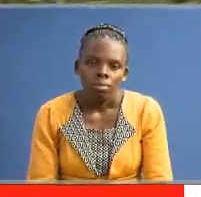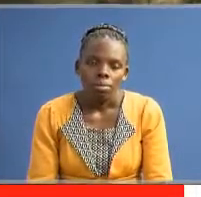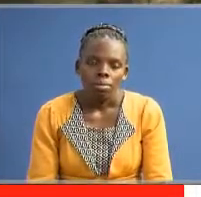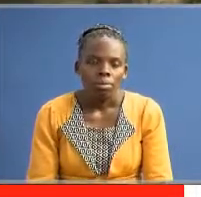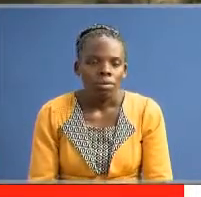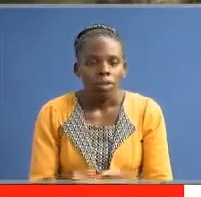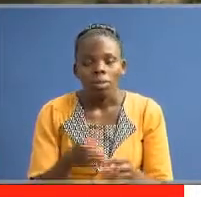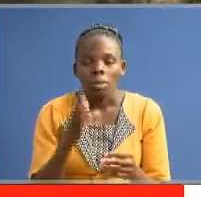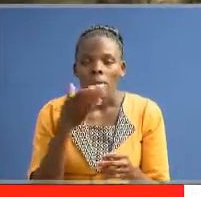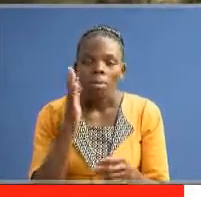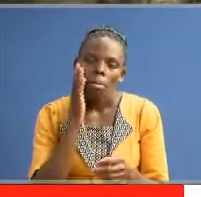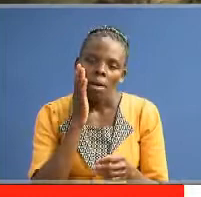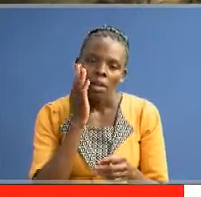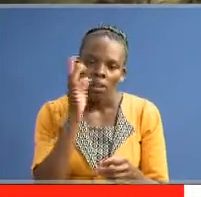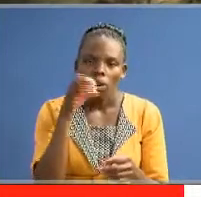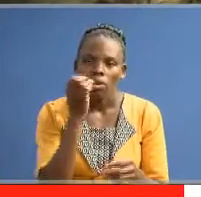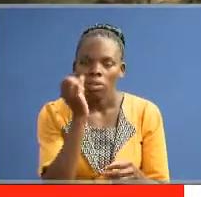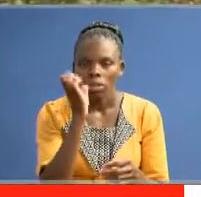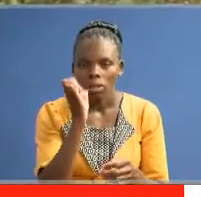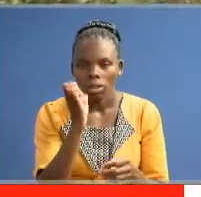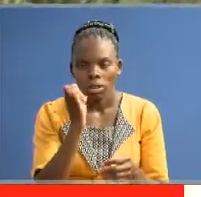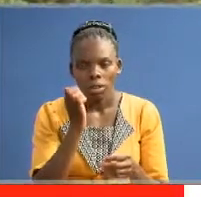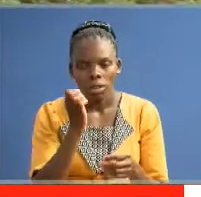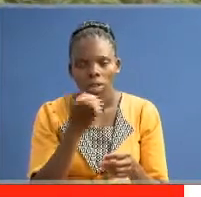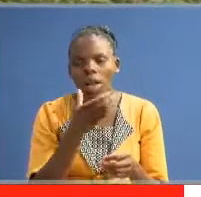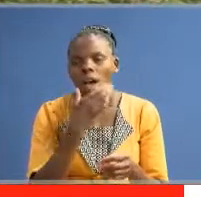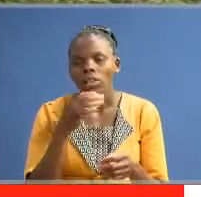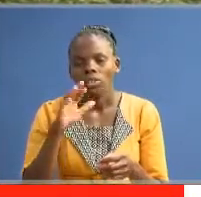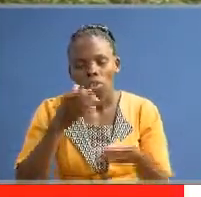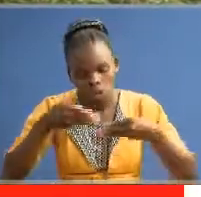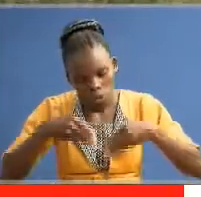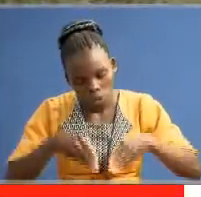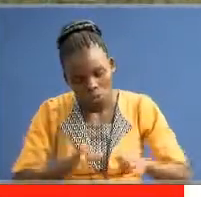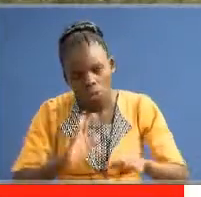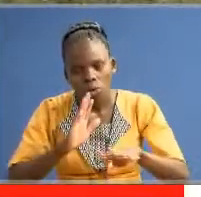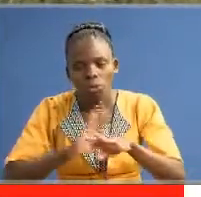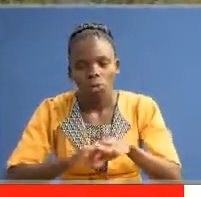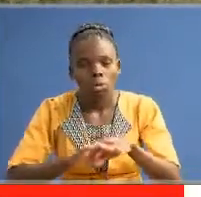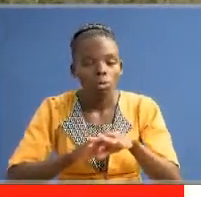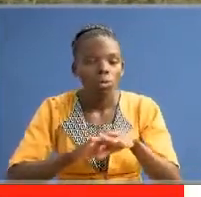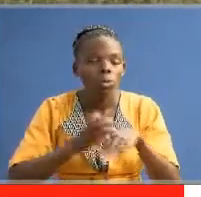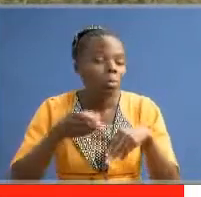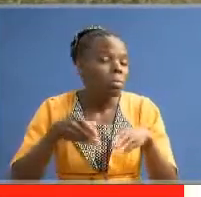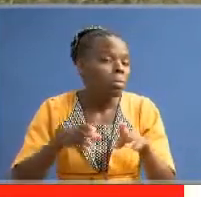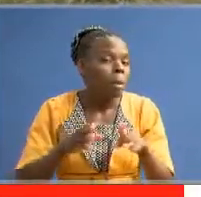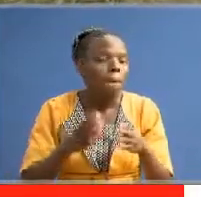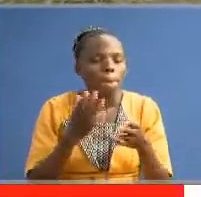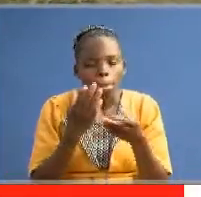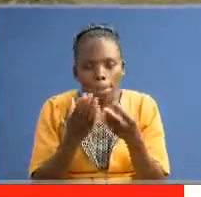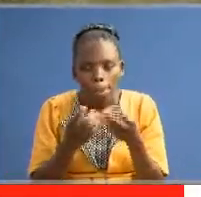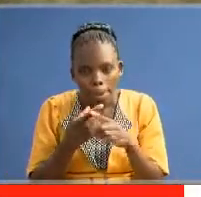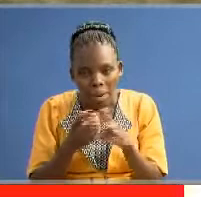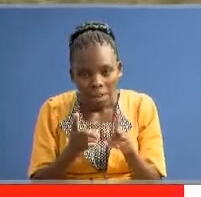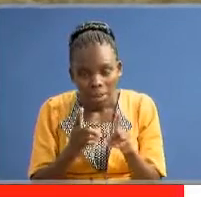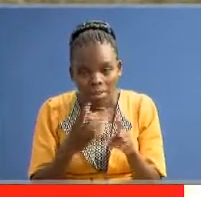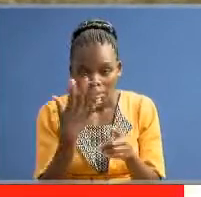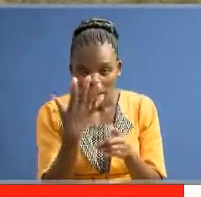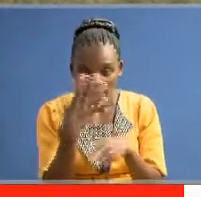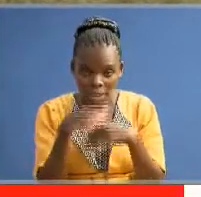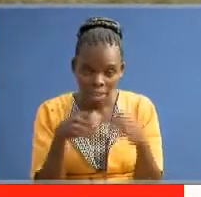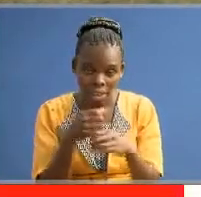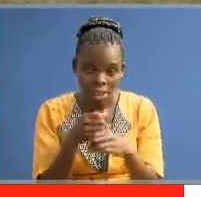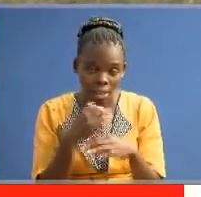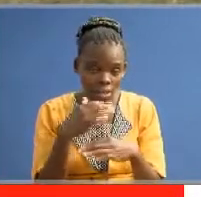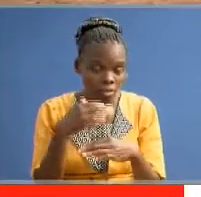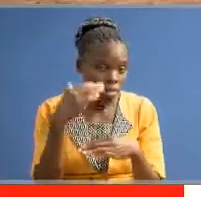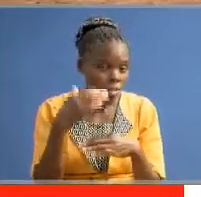According to his mother, Rosa Parley, his son was born in a normal condition, but after a period of five years, he started developing prolonged medical